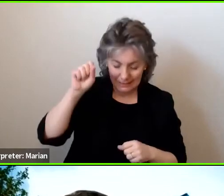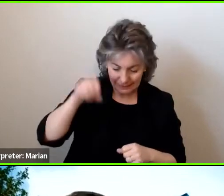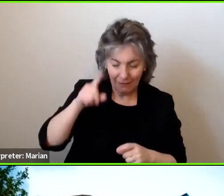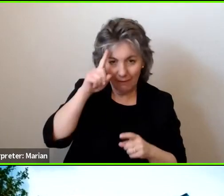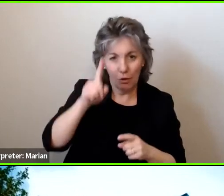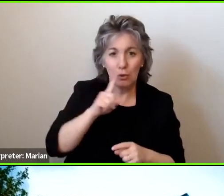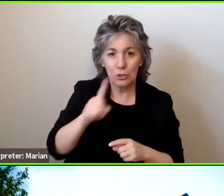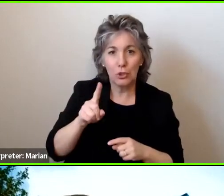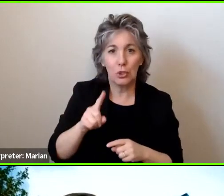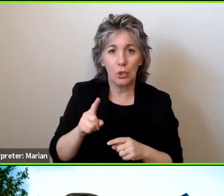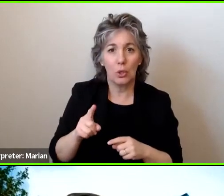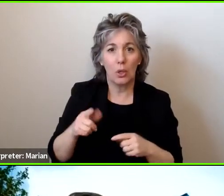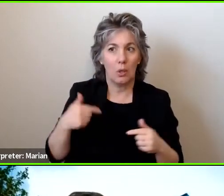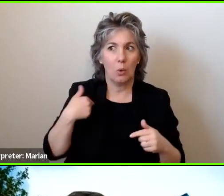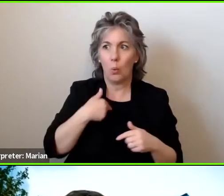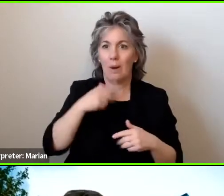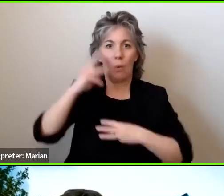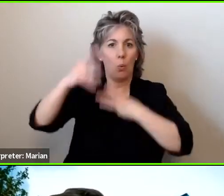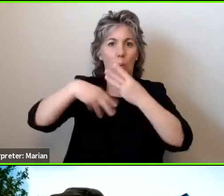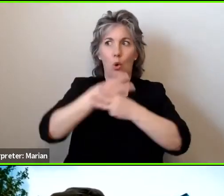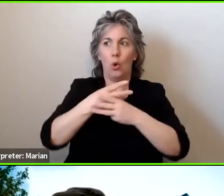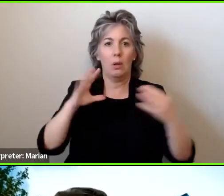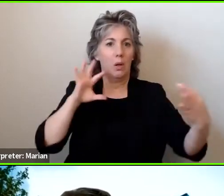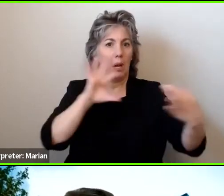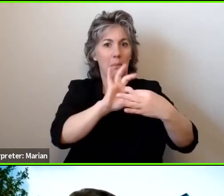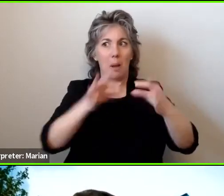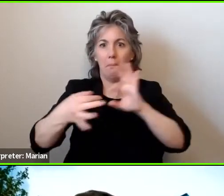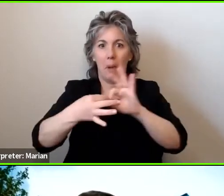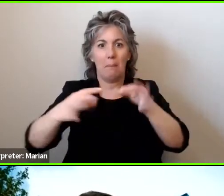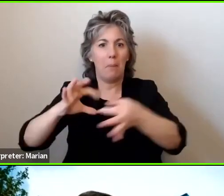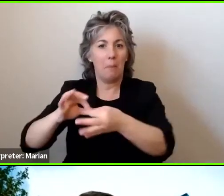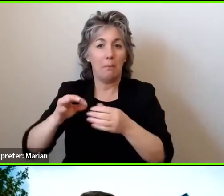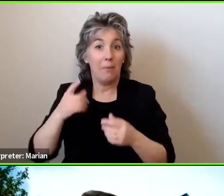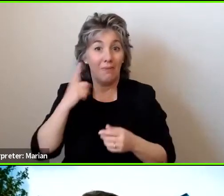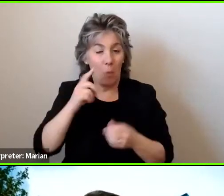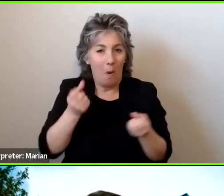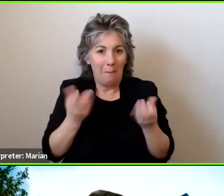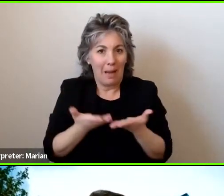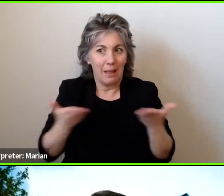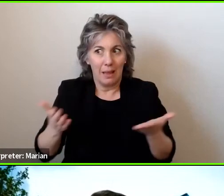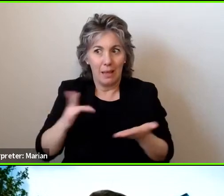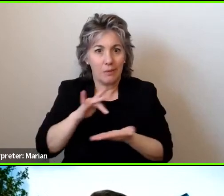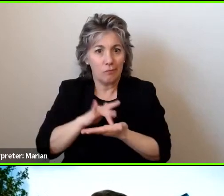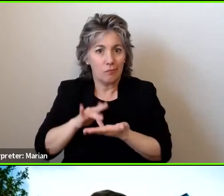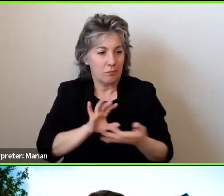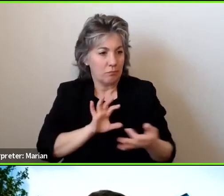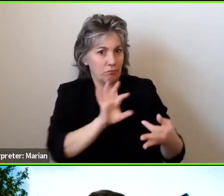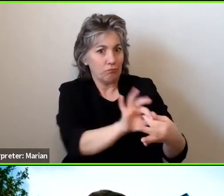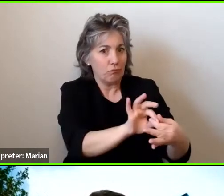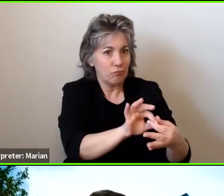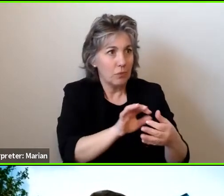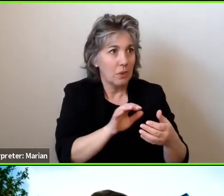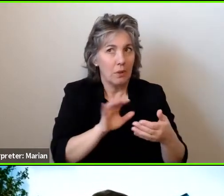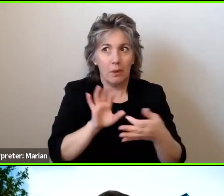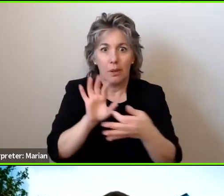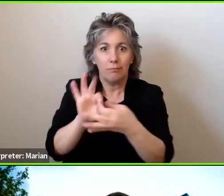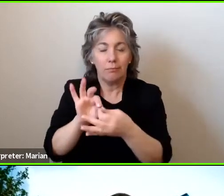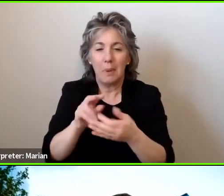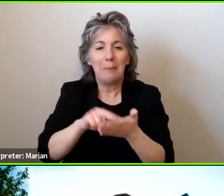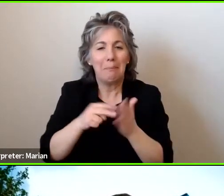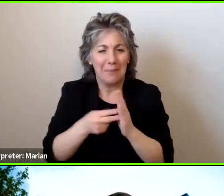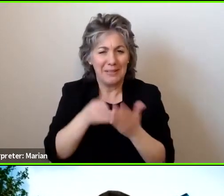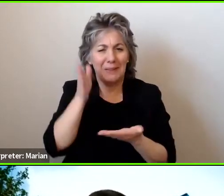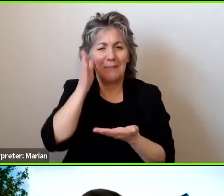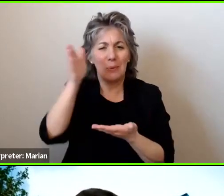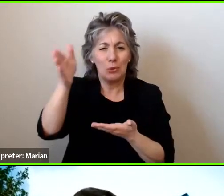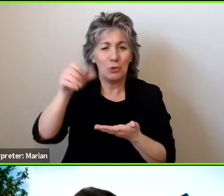world of connections, I mean, we've got so many connections for so many other devices. It just makes sense that there's a future in the not